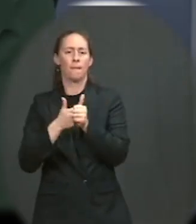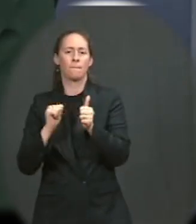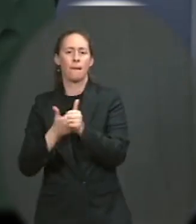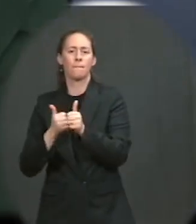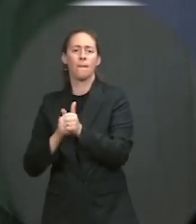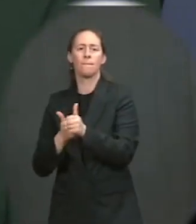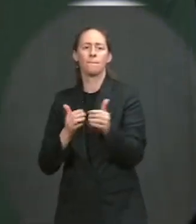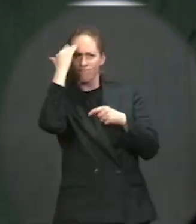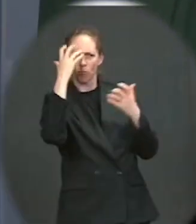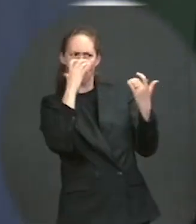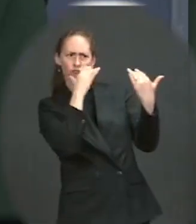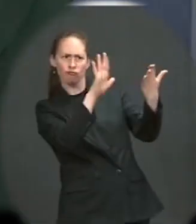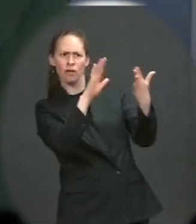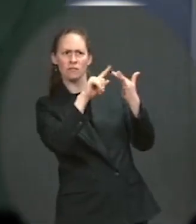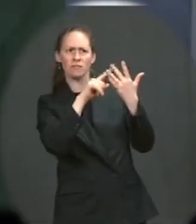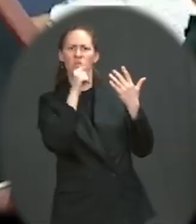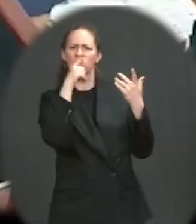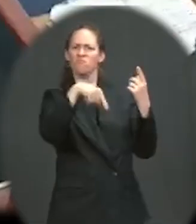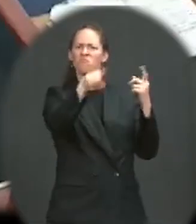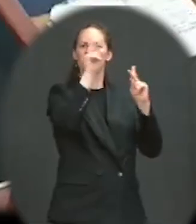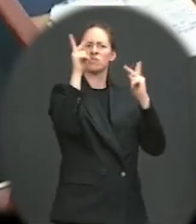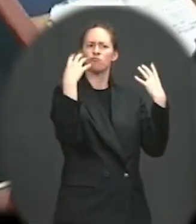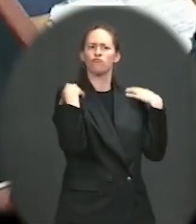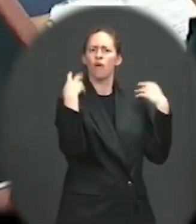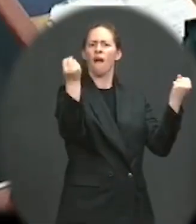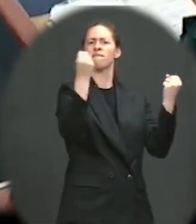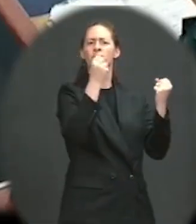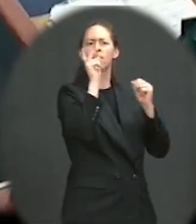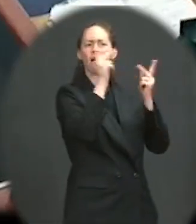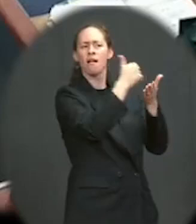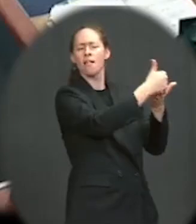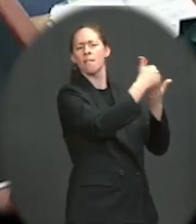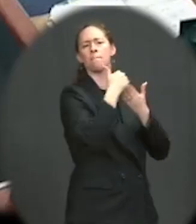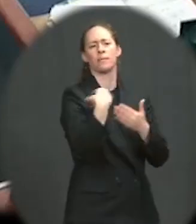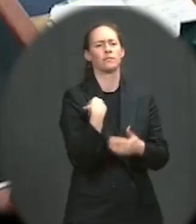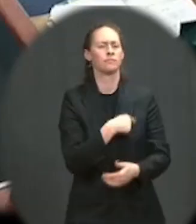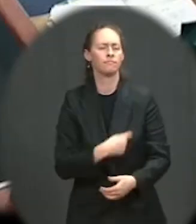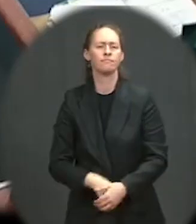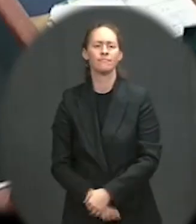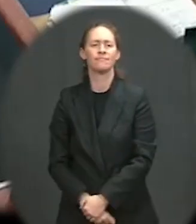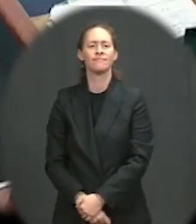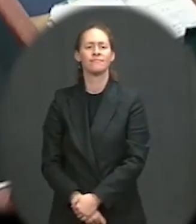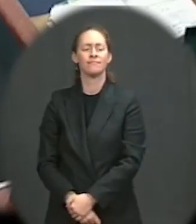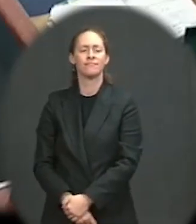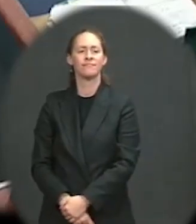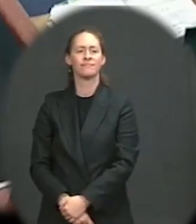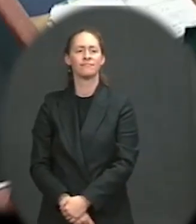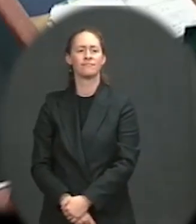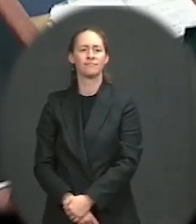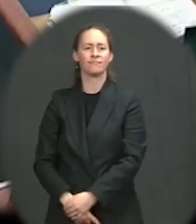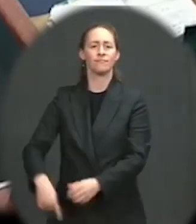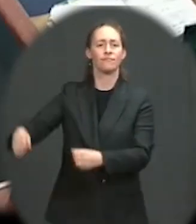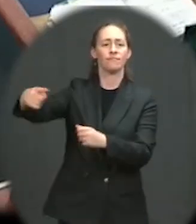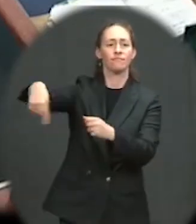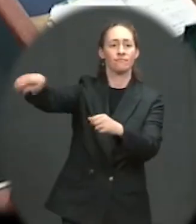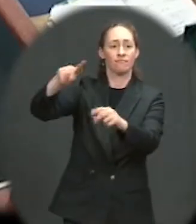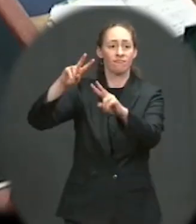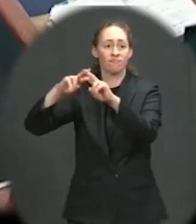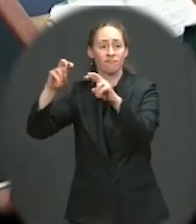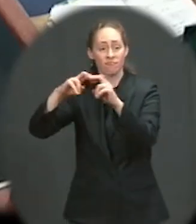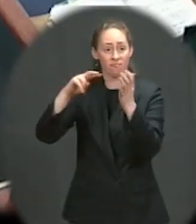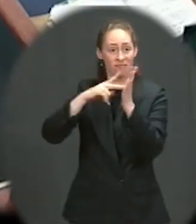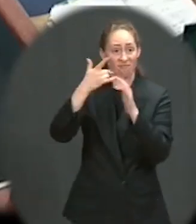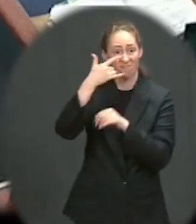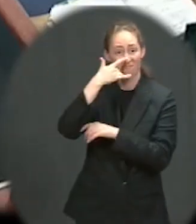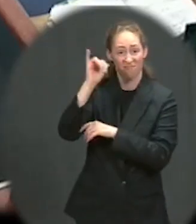continuing to take steps forward. Is there a reaction on that intelligence community's assessment at all, that the government could collapse within six months of the U.S.